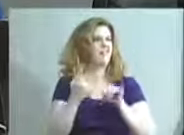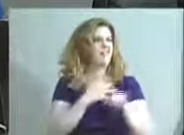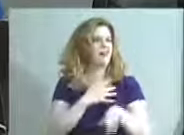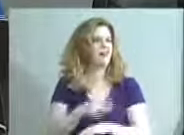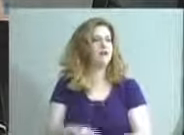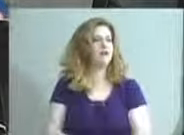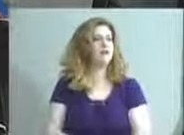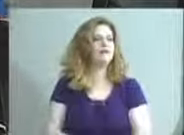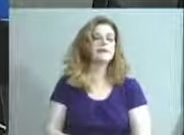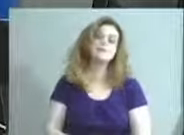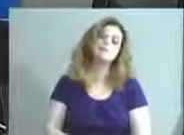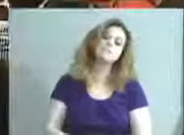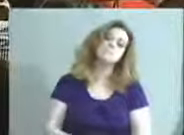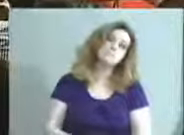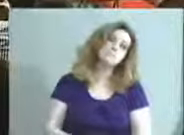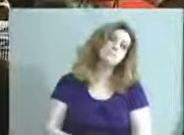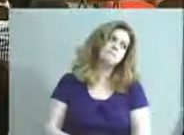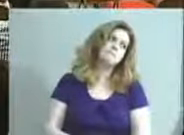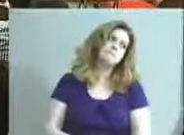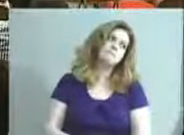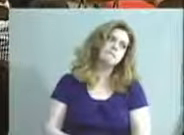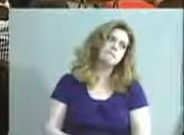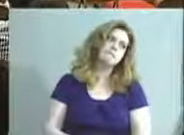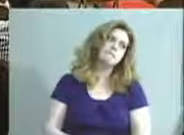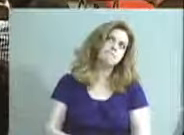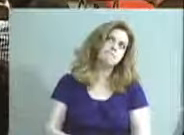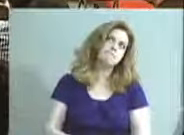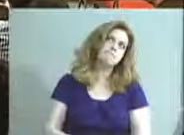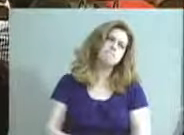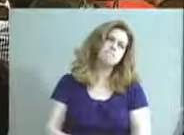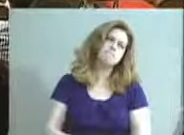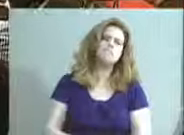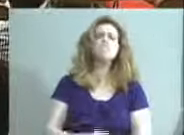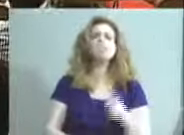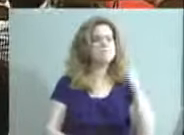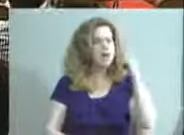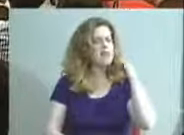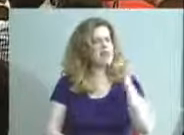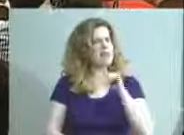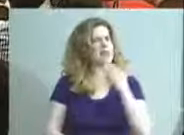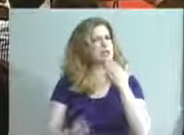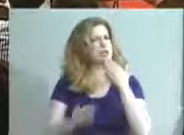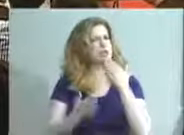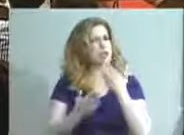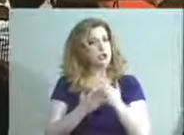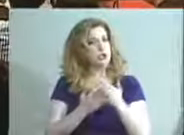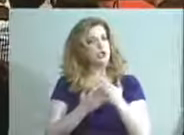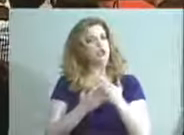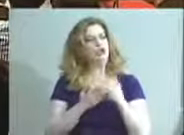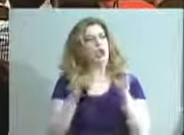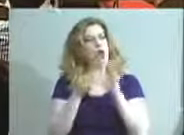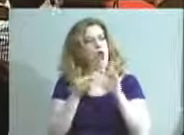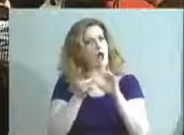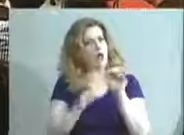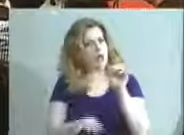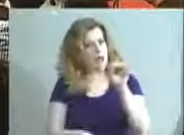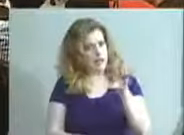I think that's absolutely a good call out. I